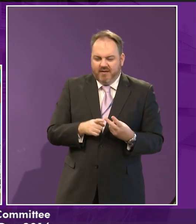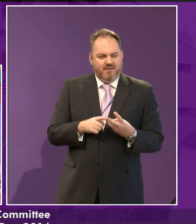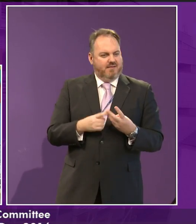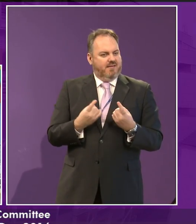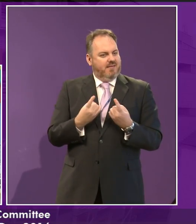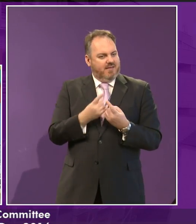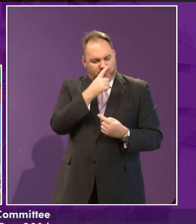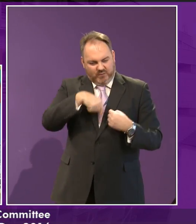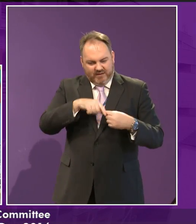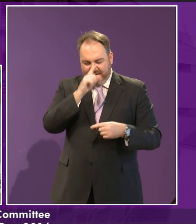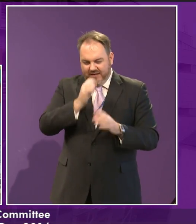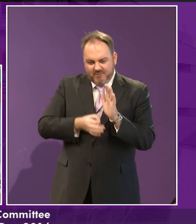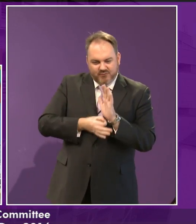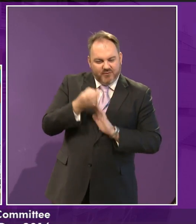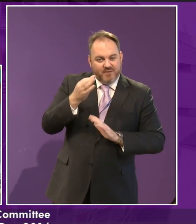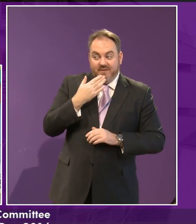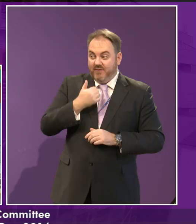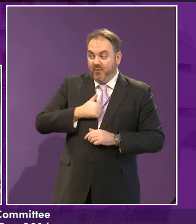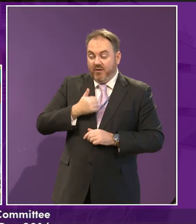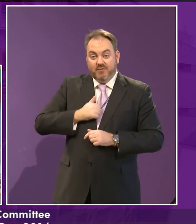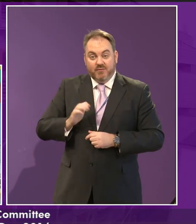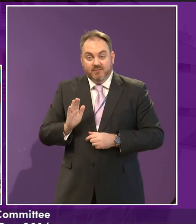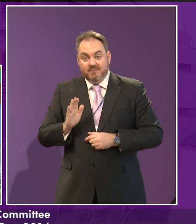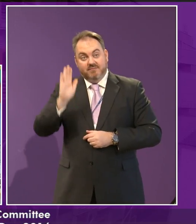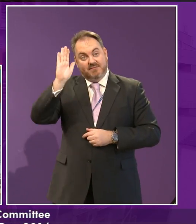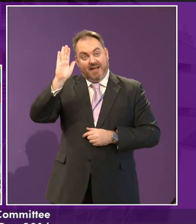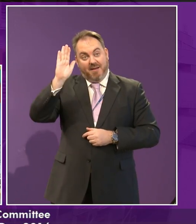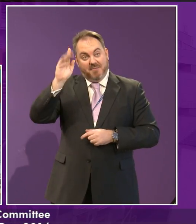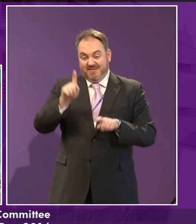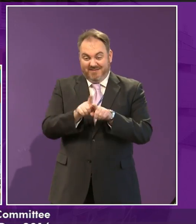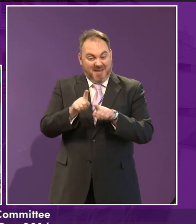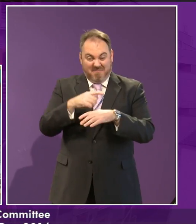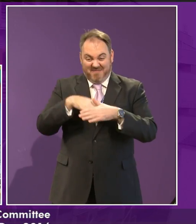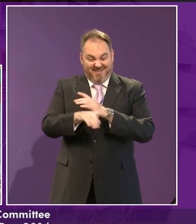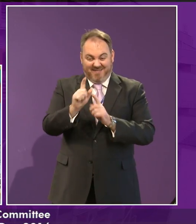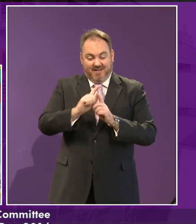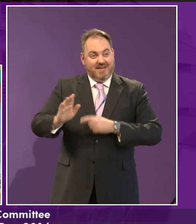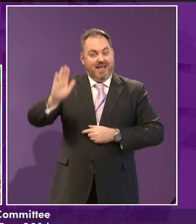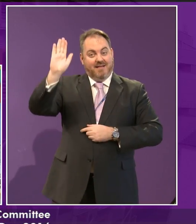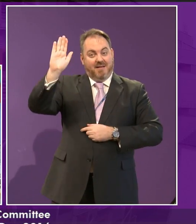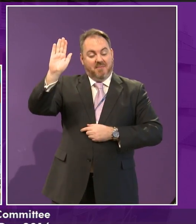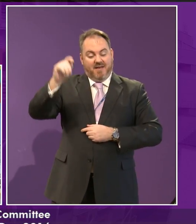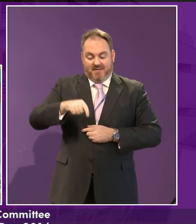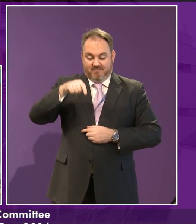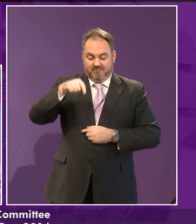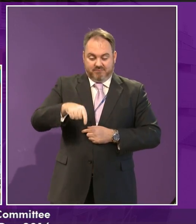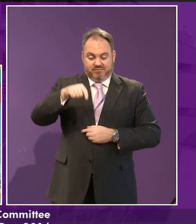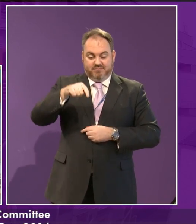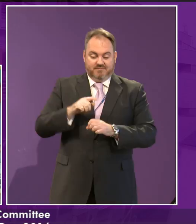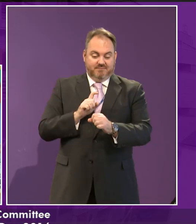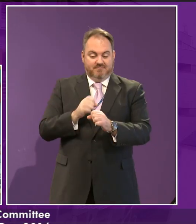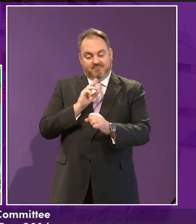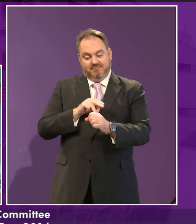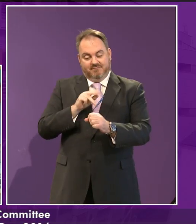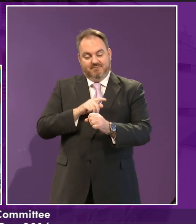to hear from you. So if you want to come in, just do the same as in class. Stick your hand up and let me know and tell me your name. And you can come in